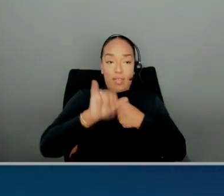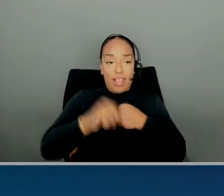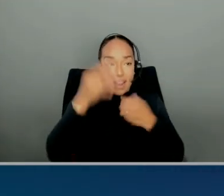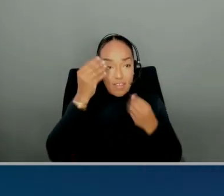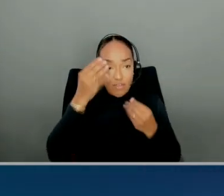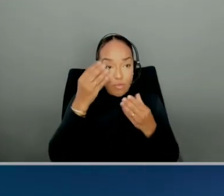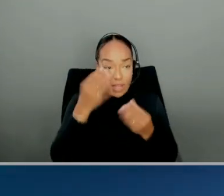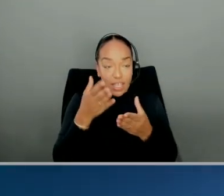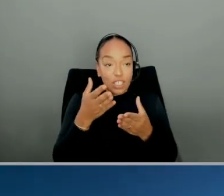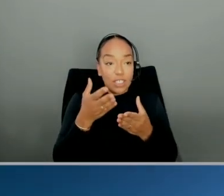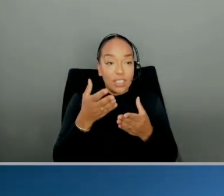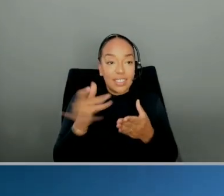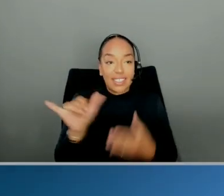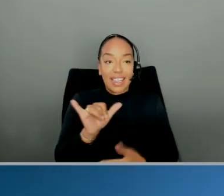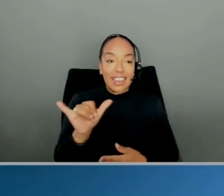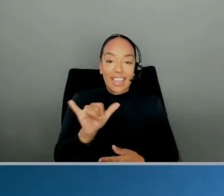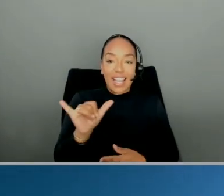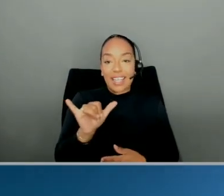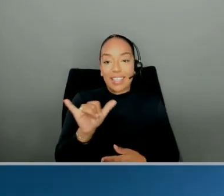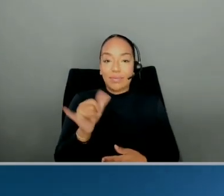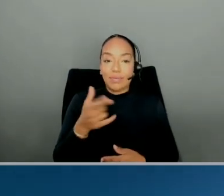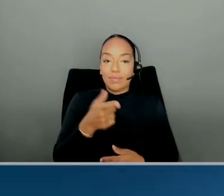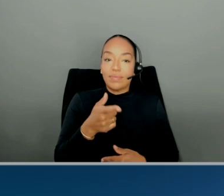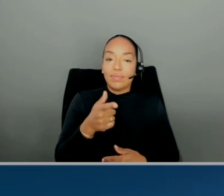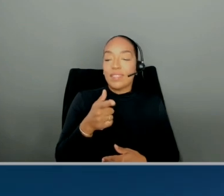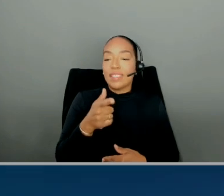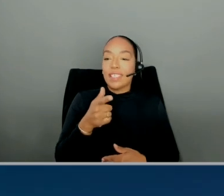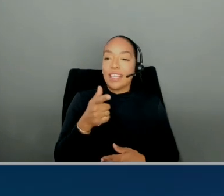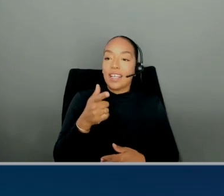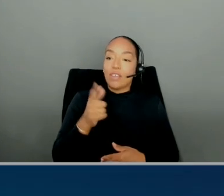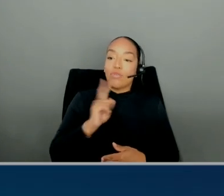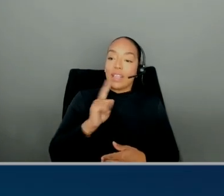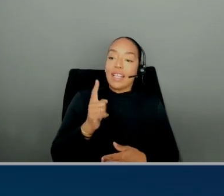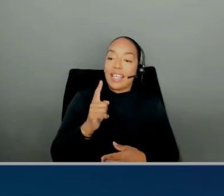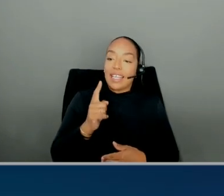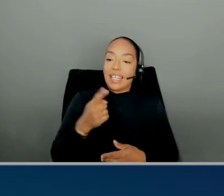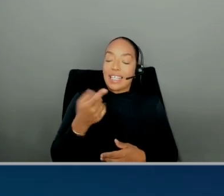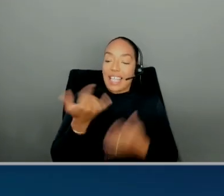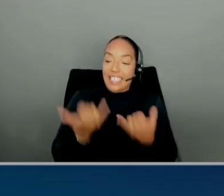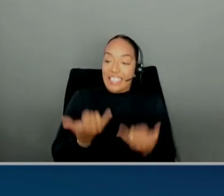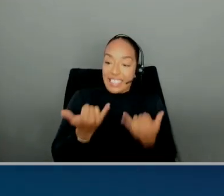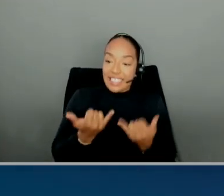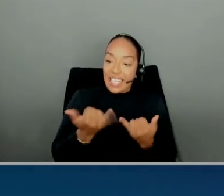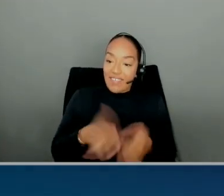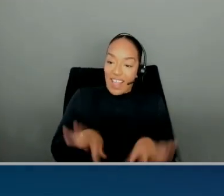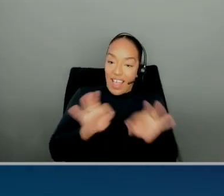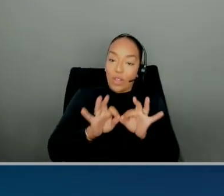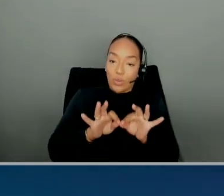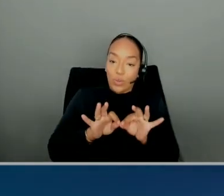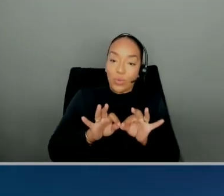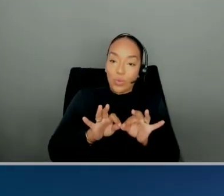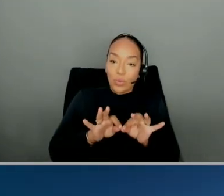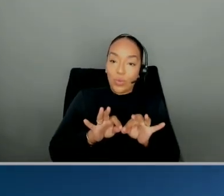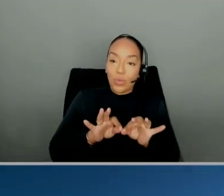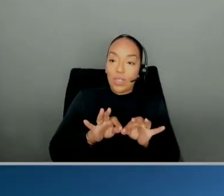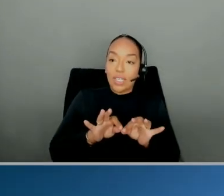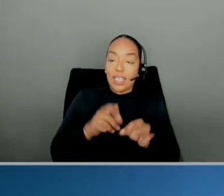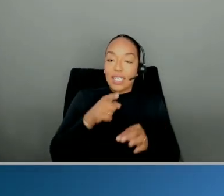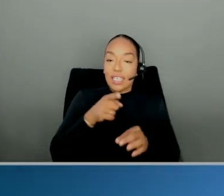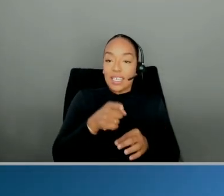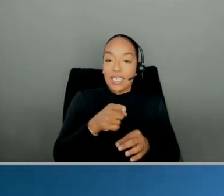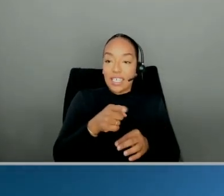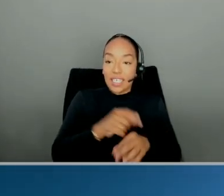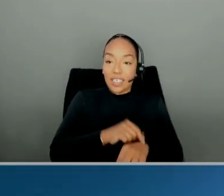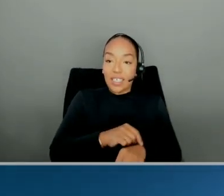is like the NDVs, number of distinct values kind of things, right? And the kind of the query performance runtime